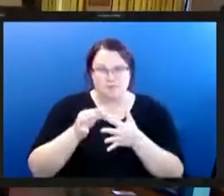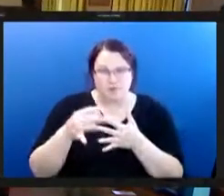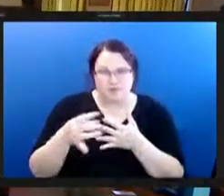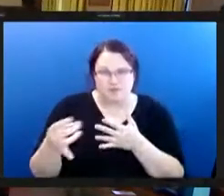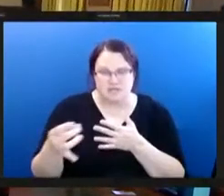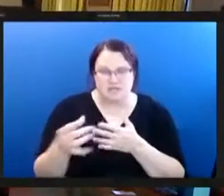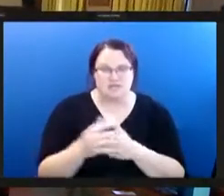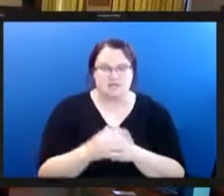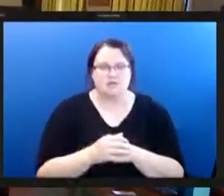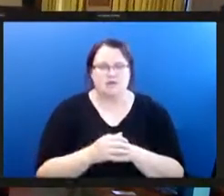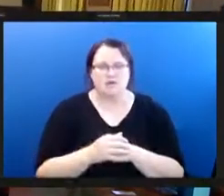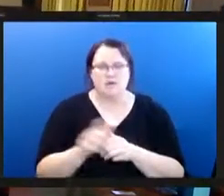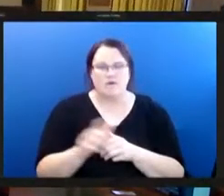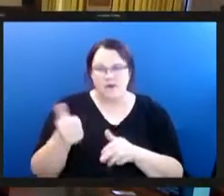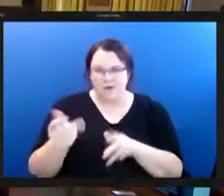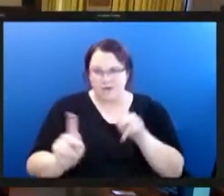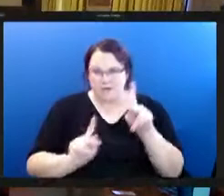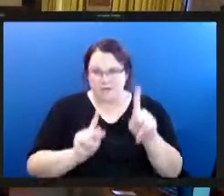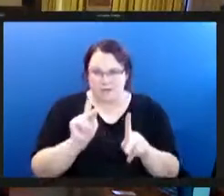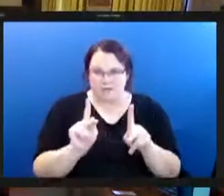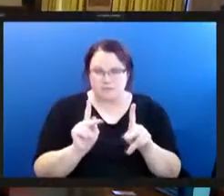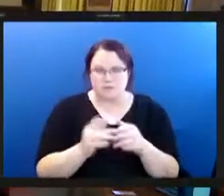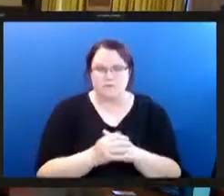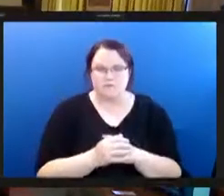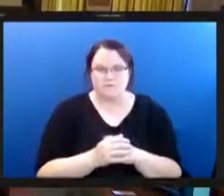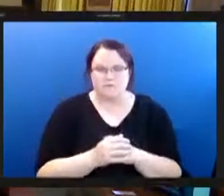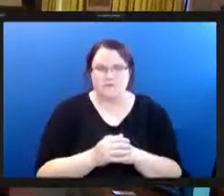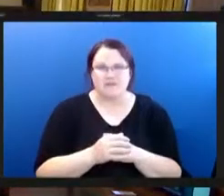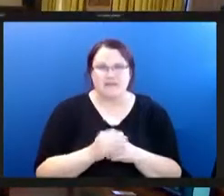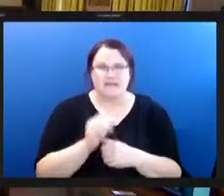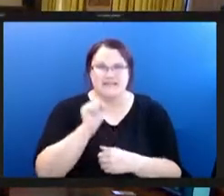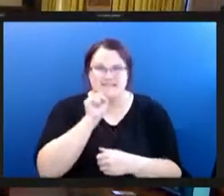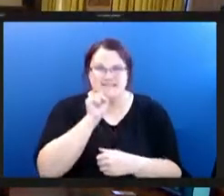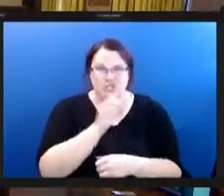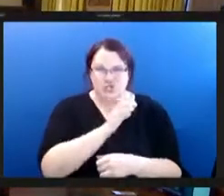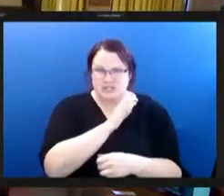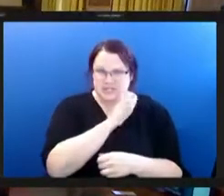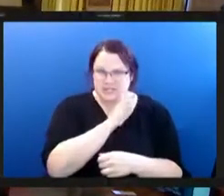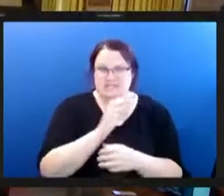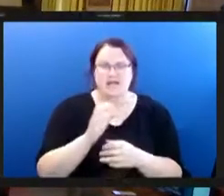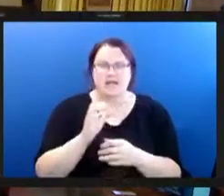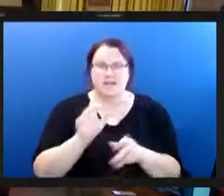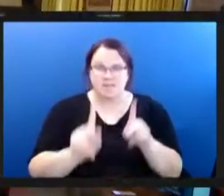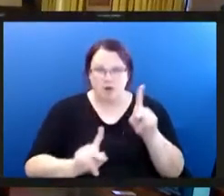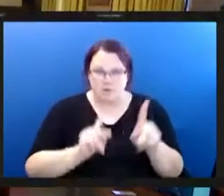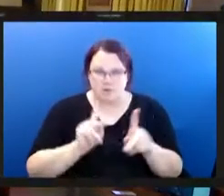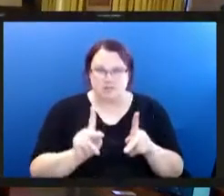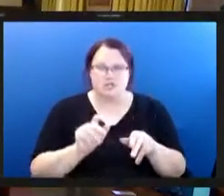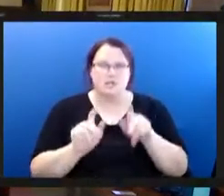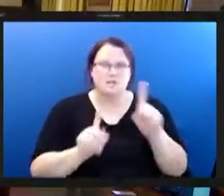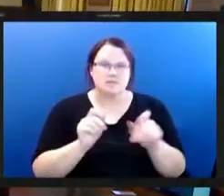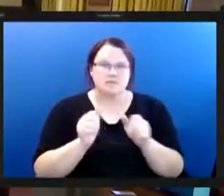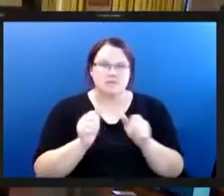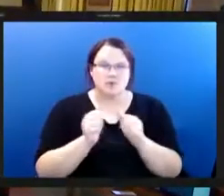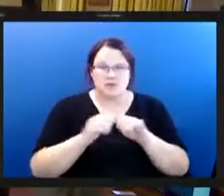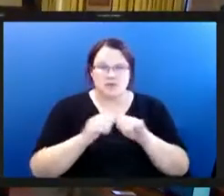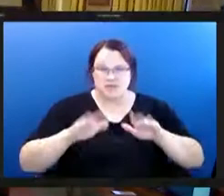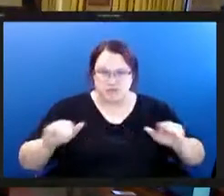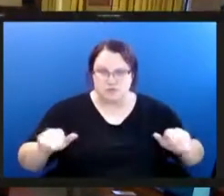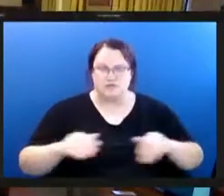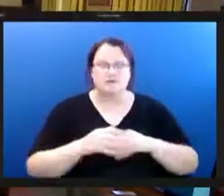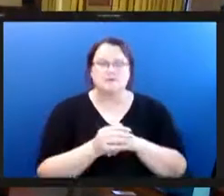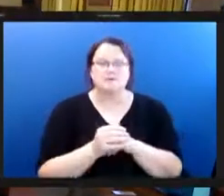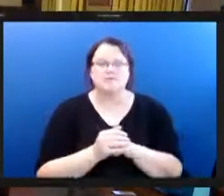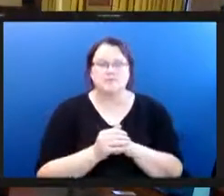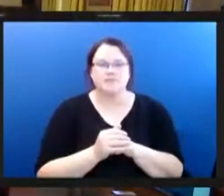populations especially with the senior citizen population of people with children do i get my